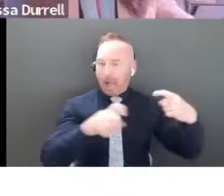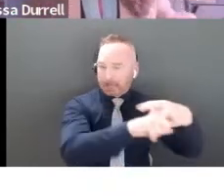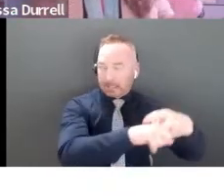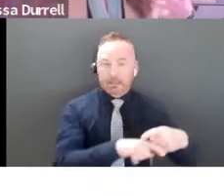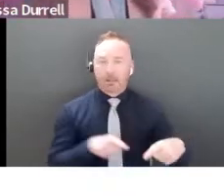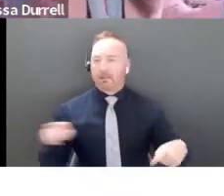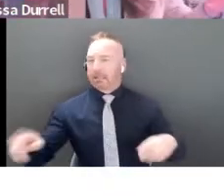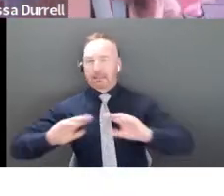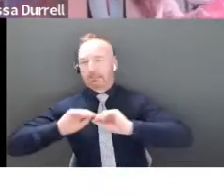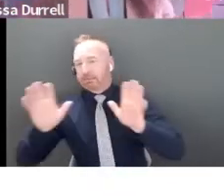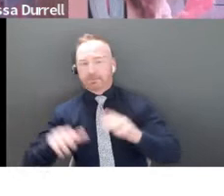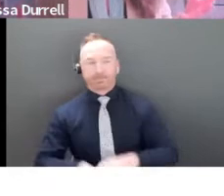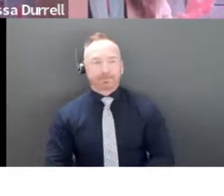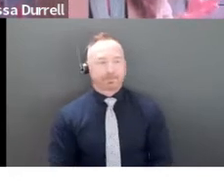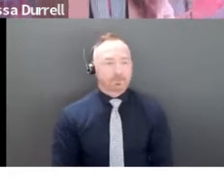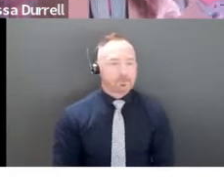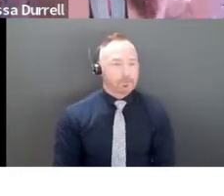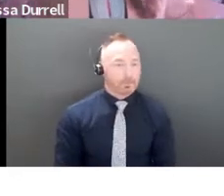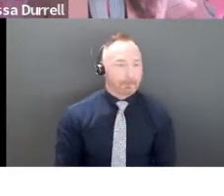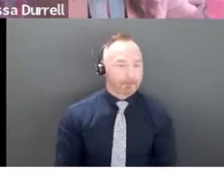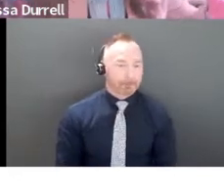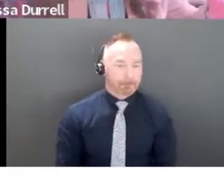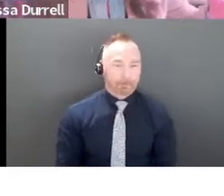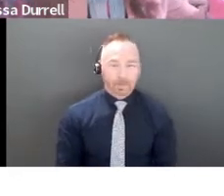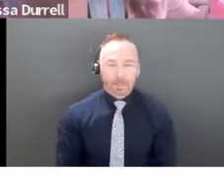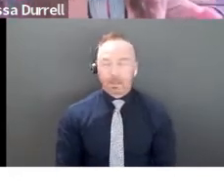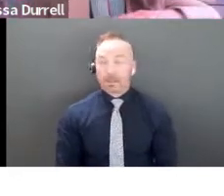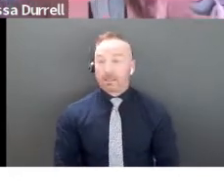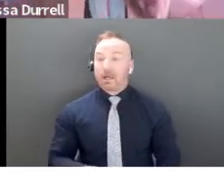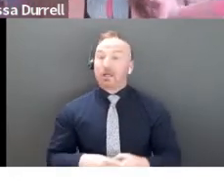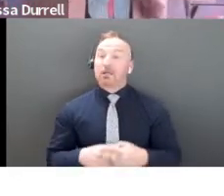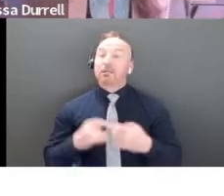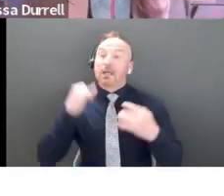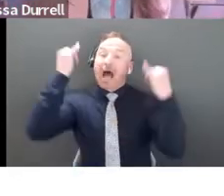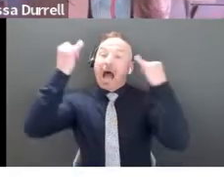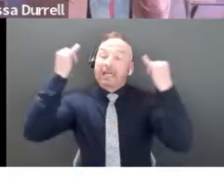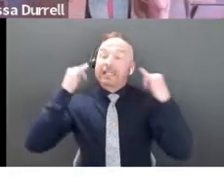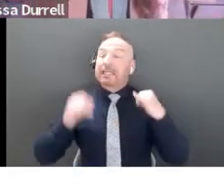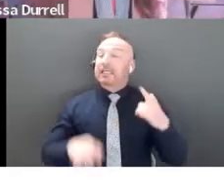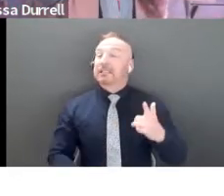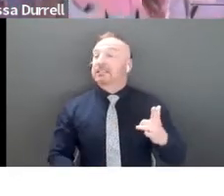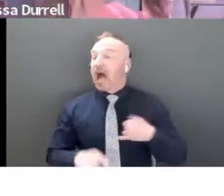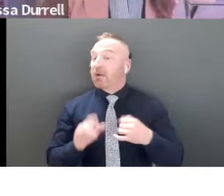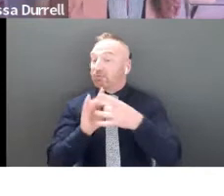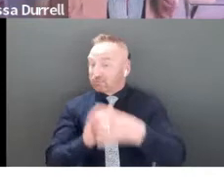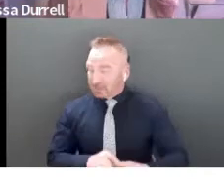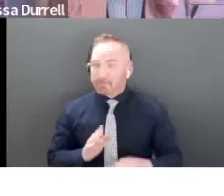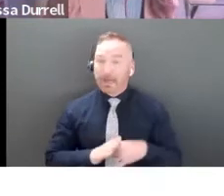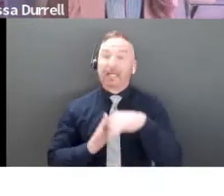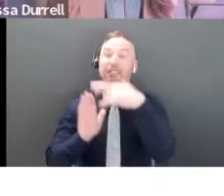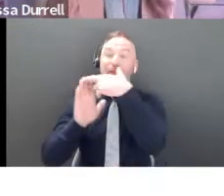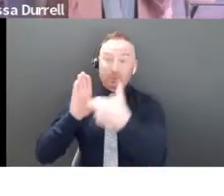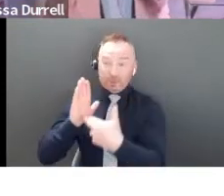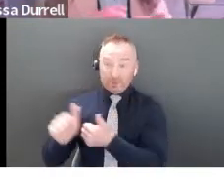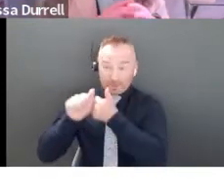bit cleaner. So you know, it's really, I'm going to give you some ideas here, but all rules are meant to be broken. If it means that you can tell your